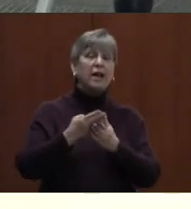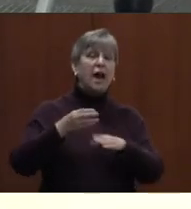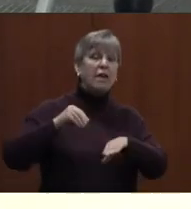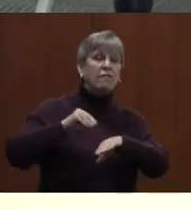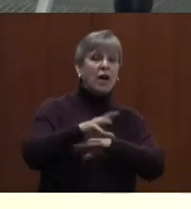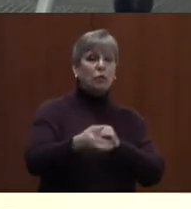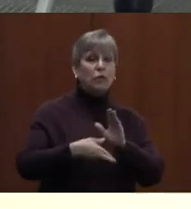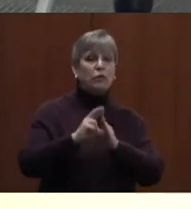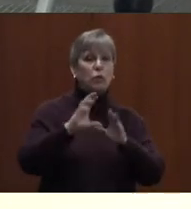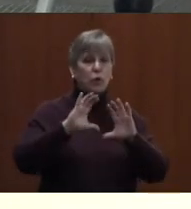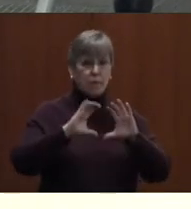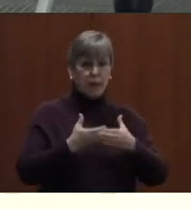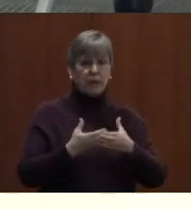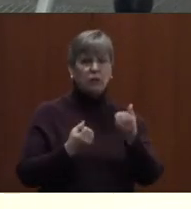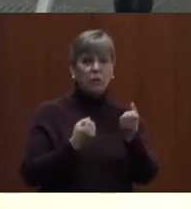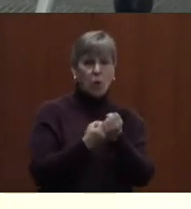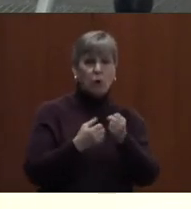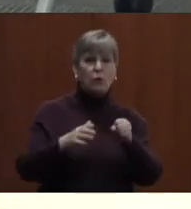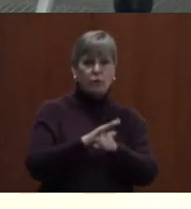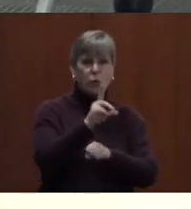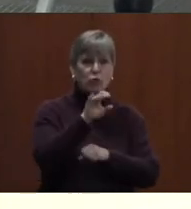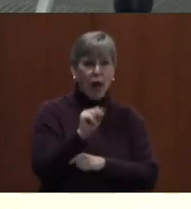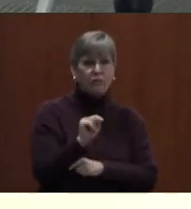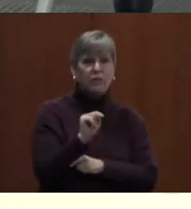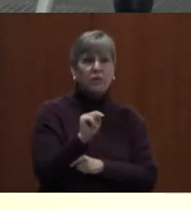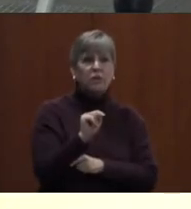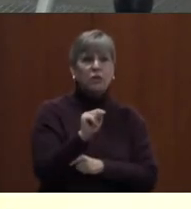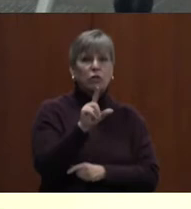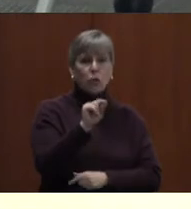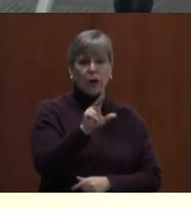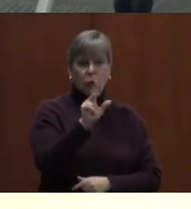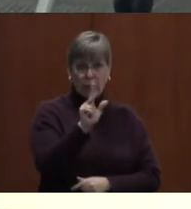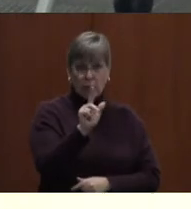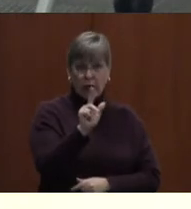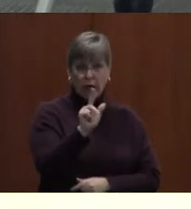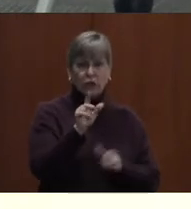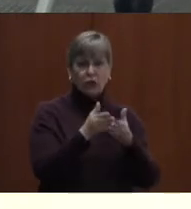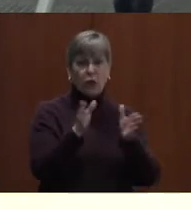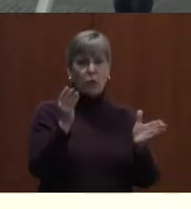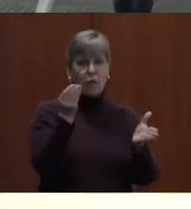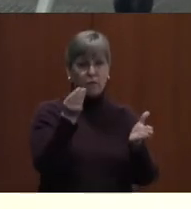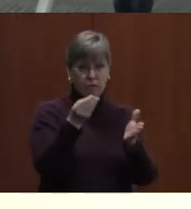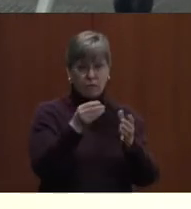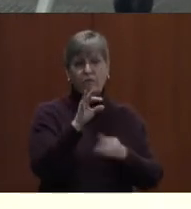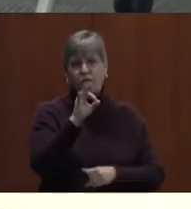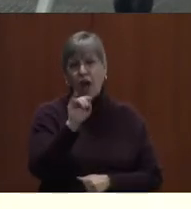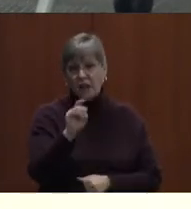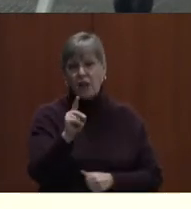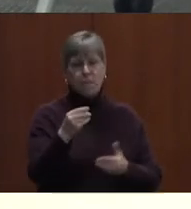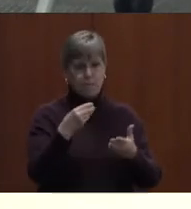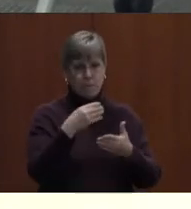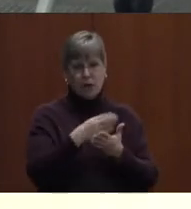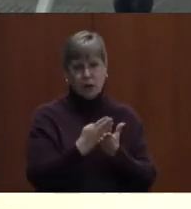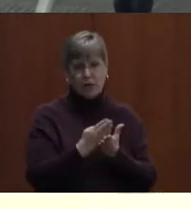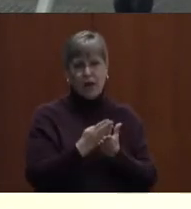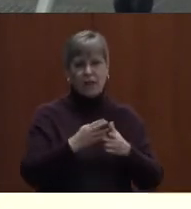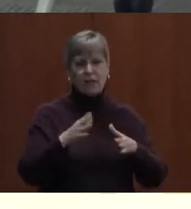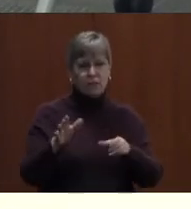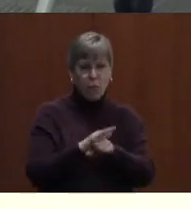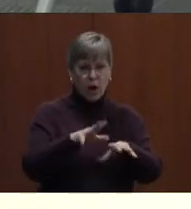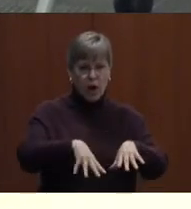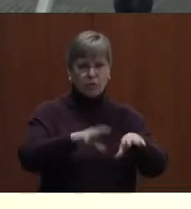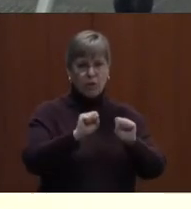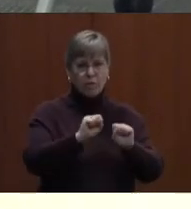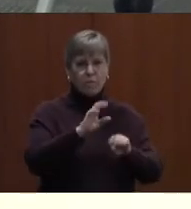are in full support of the draft 2023 general fund budget, and its proposed adoption by the Board of Education on March